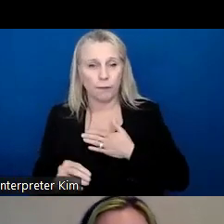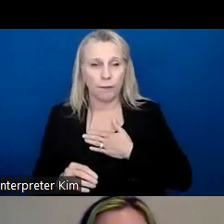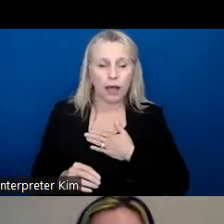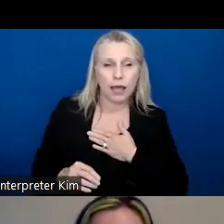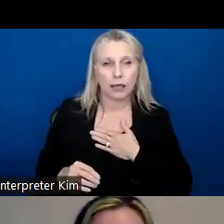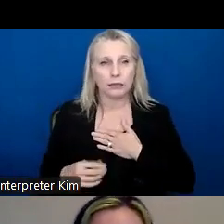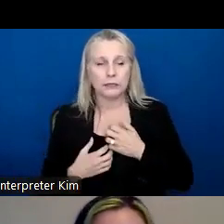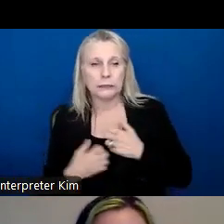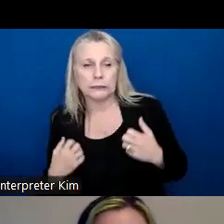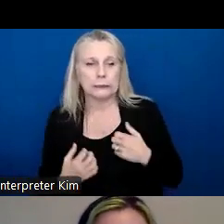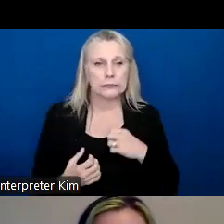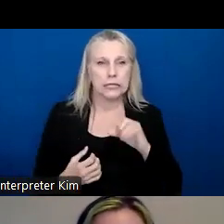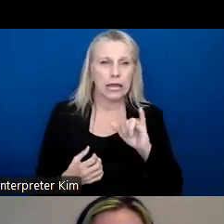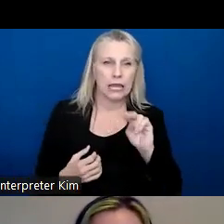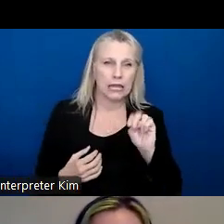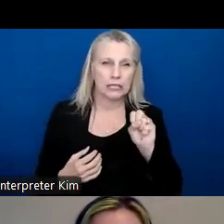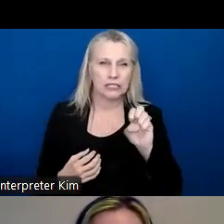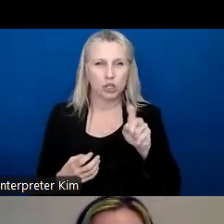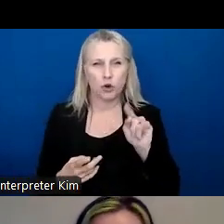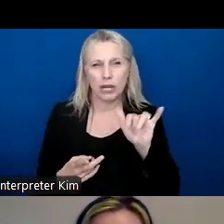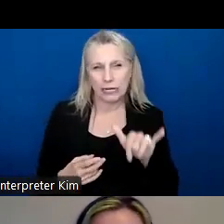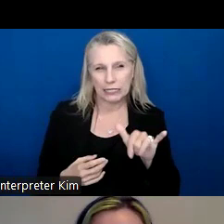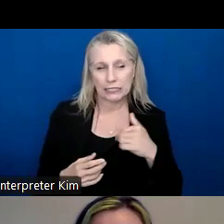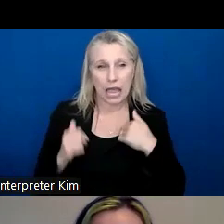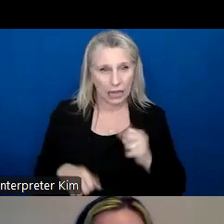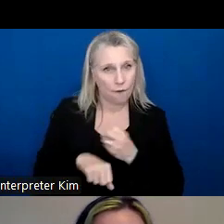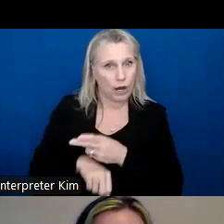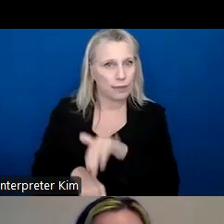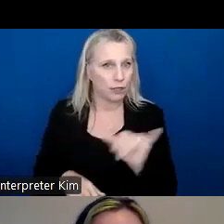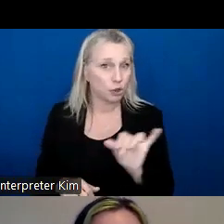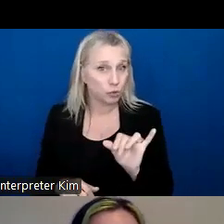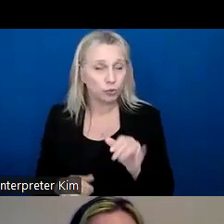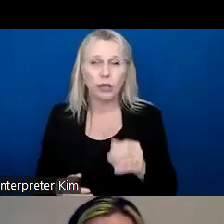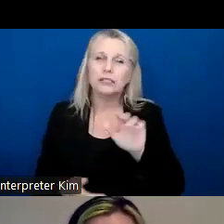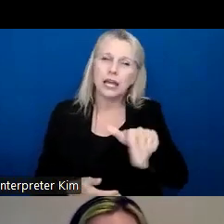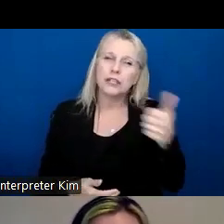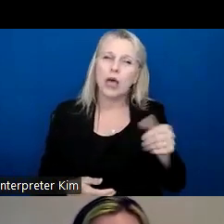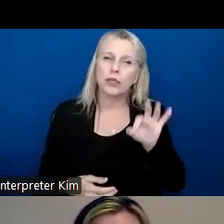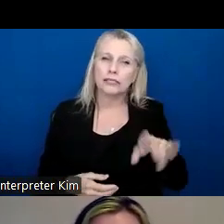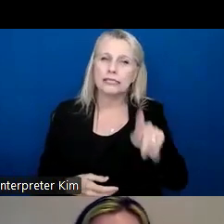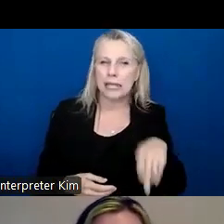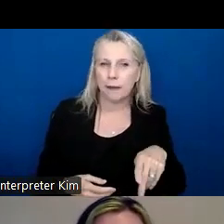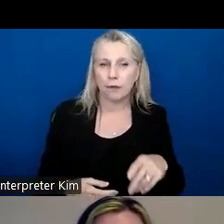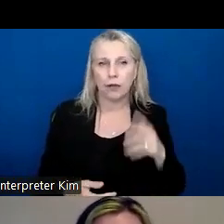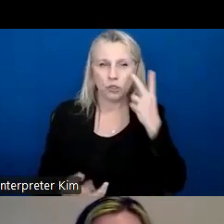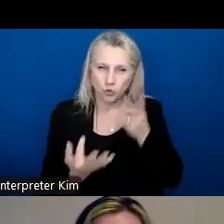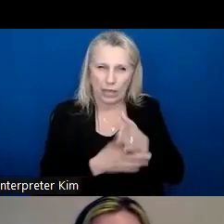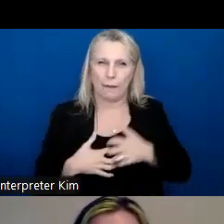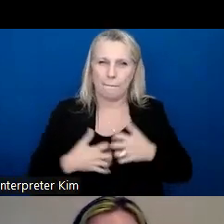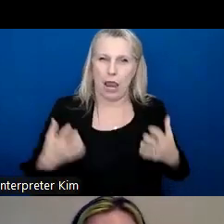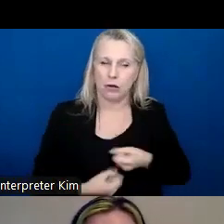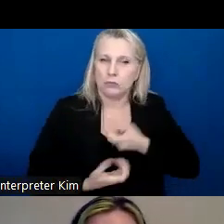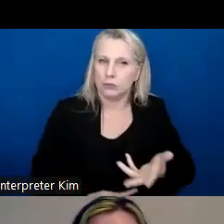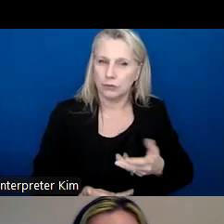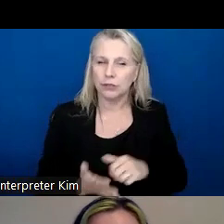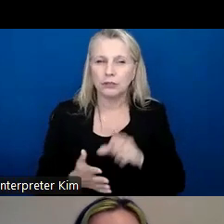I can overcome that too. Um, so I guess that would be another tip is just being transparent. They want to see you as a person. Like